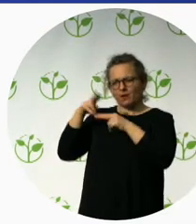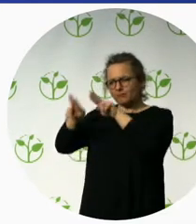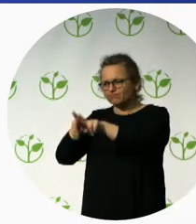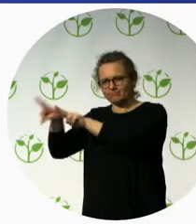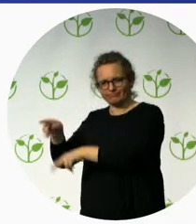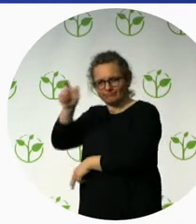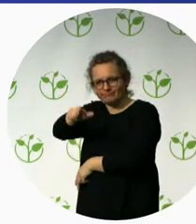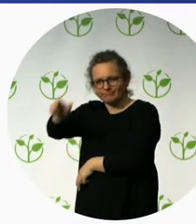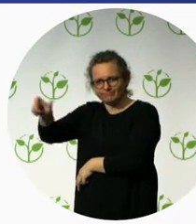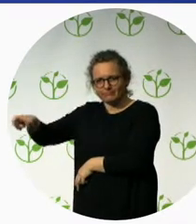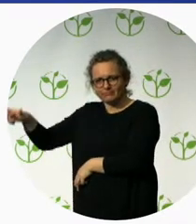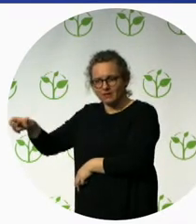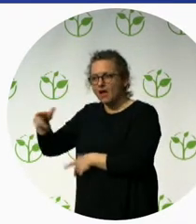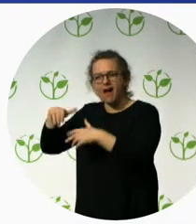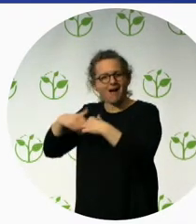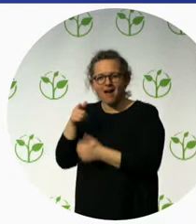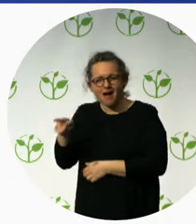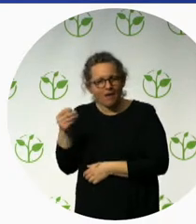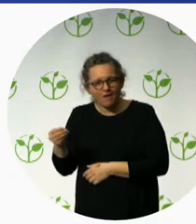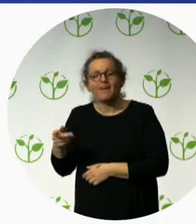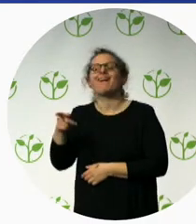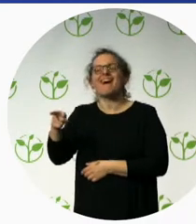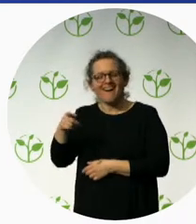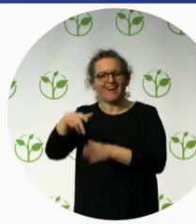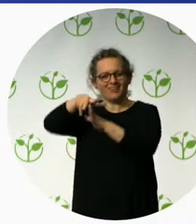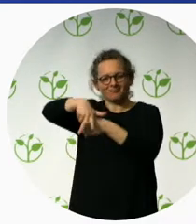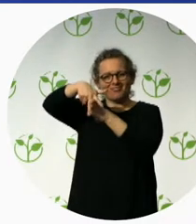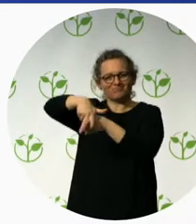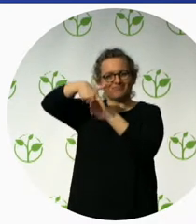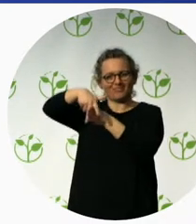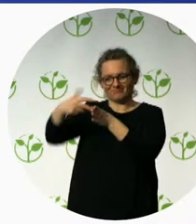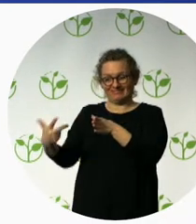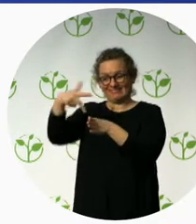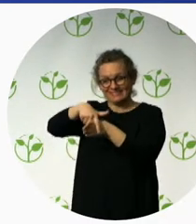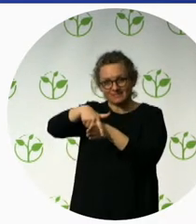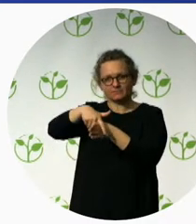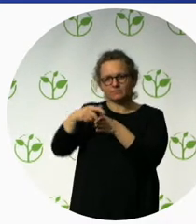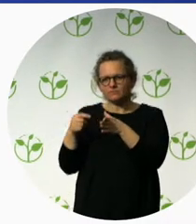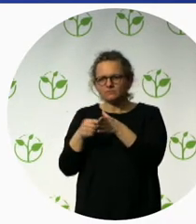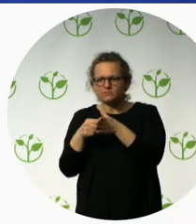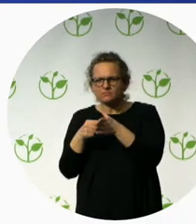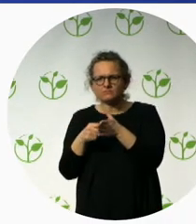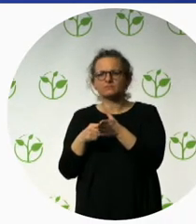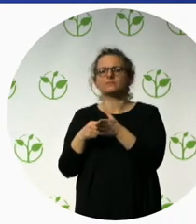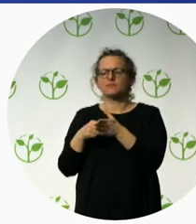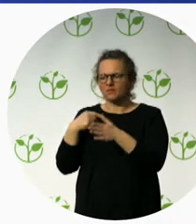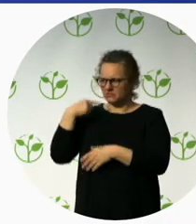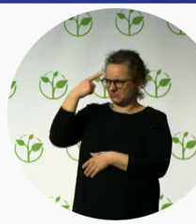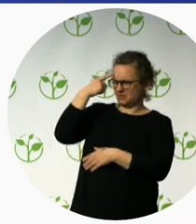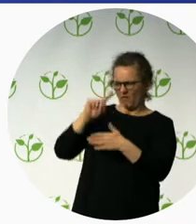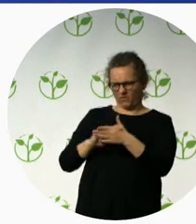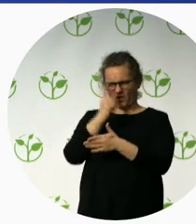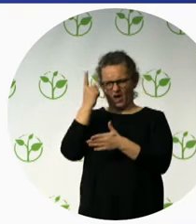first were confronted with accessible tourism, and at that time we were just about to build an